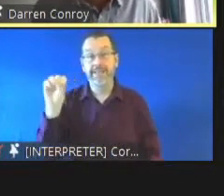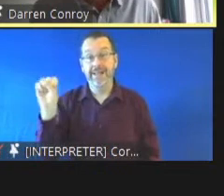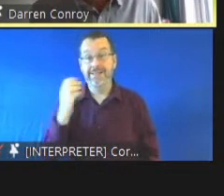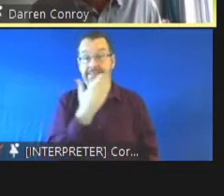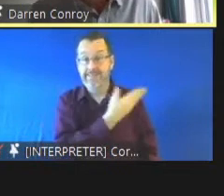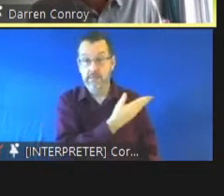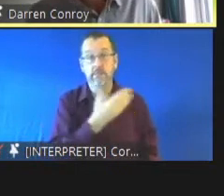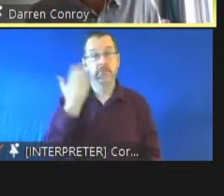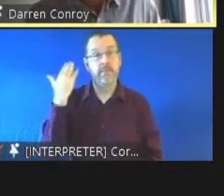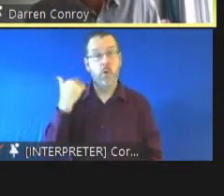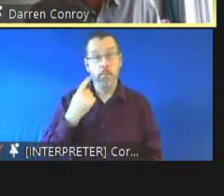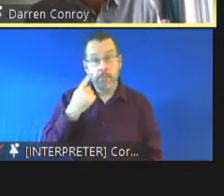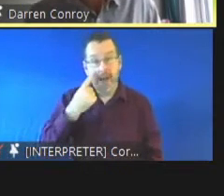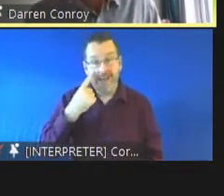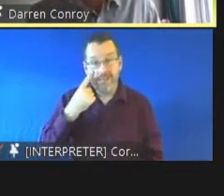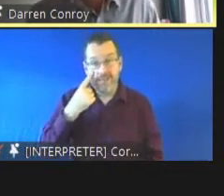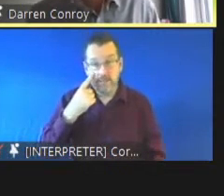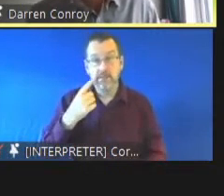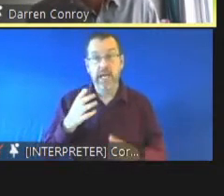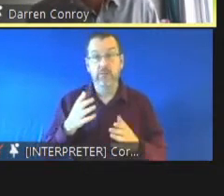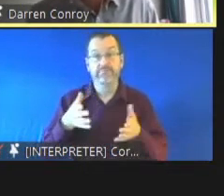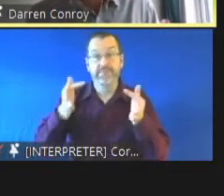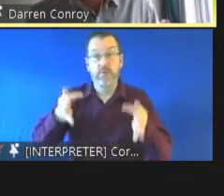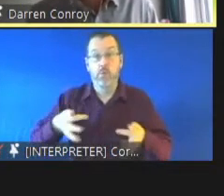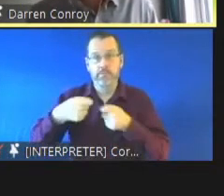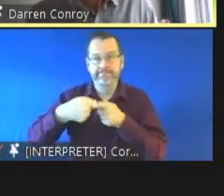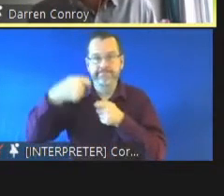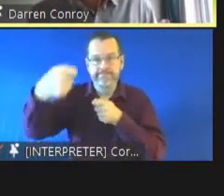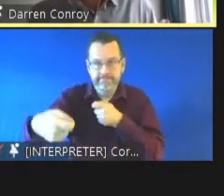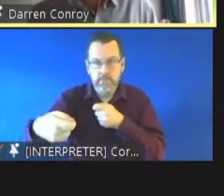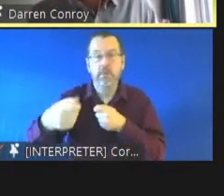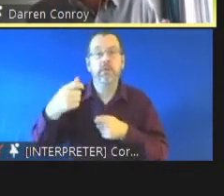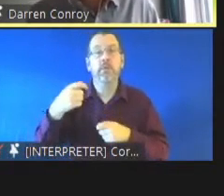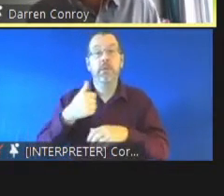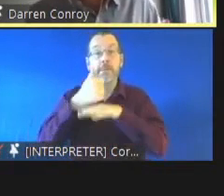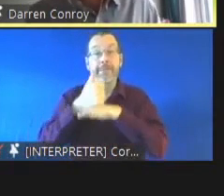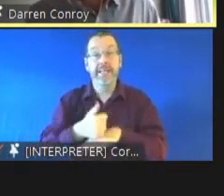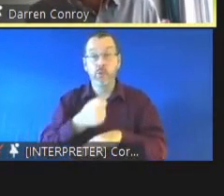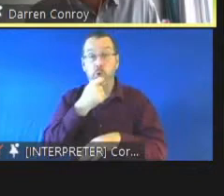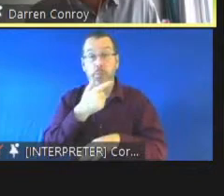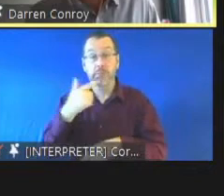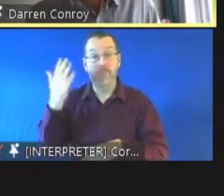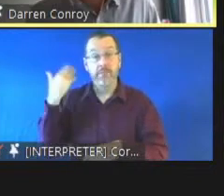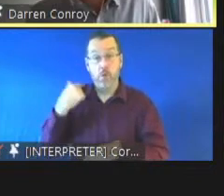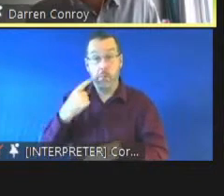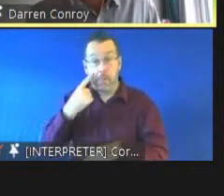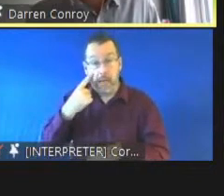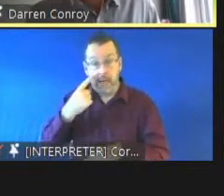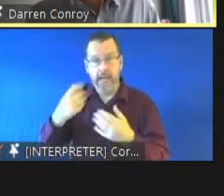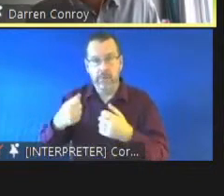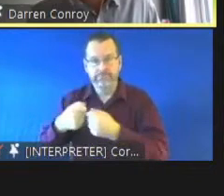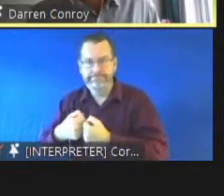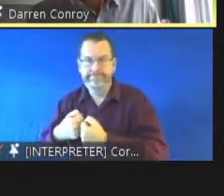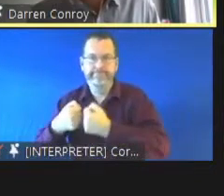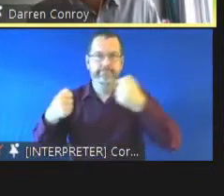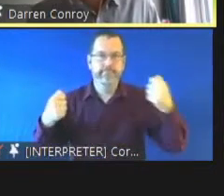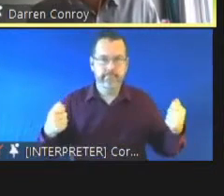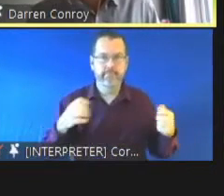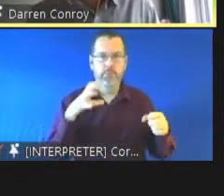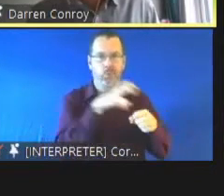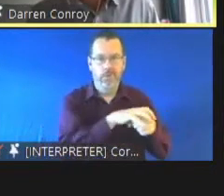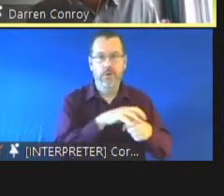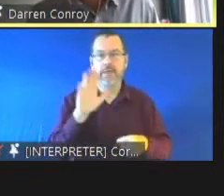was a pilot program it's since been extended uh it was based in dublin it's now been extended to cover the limerick area